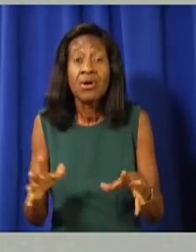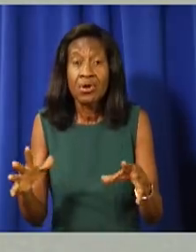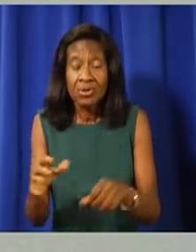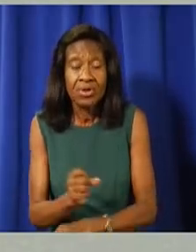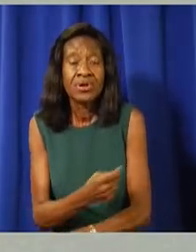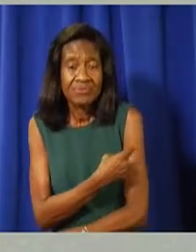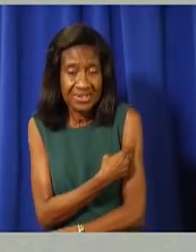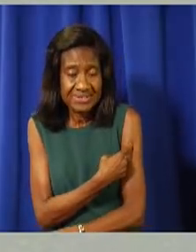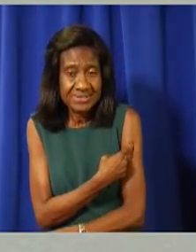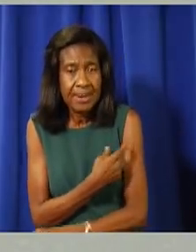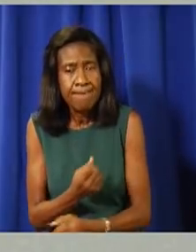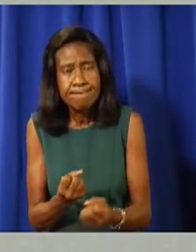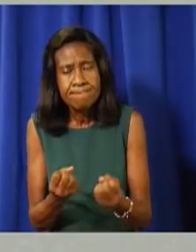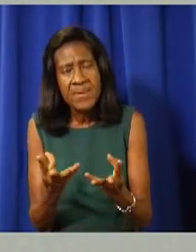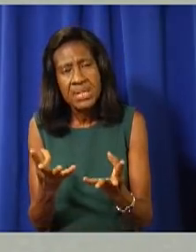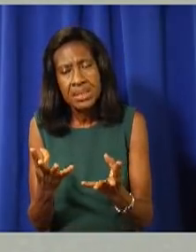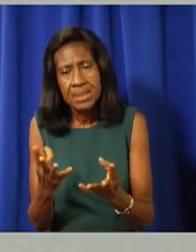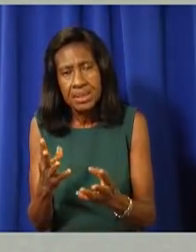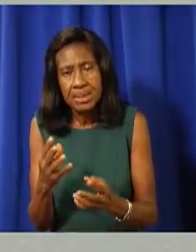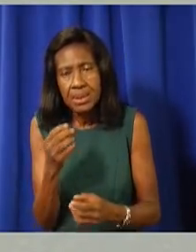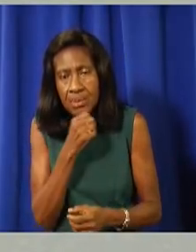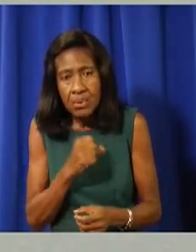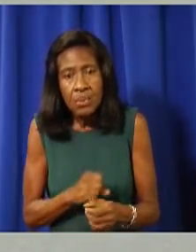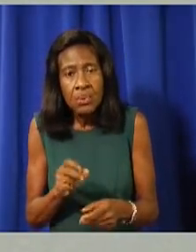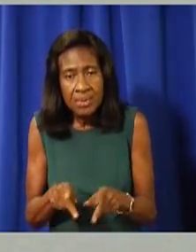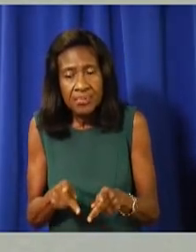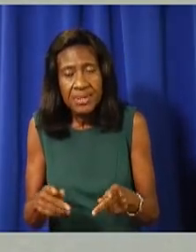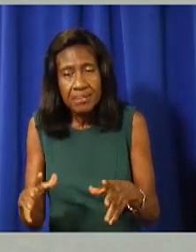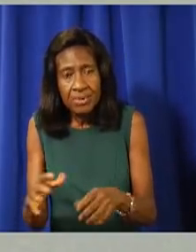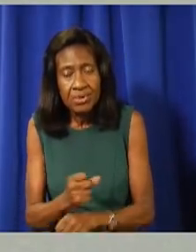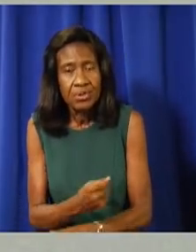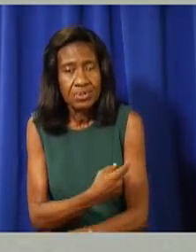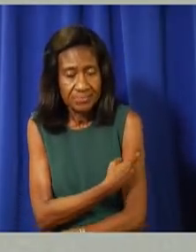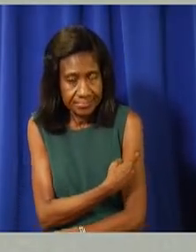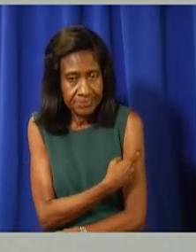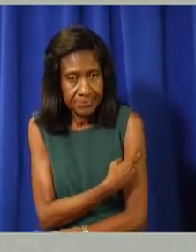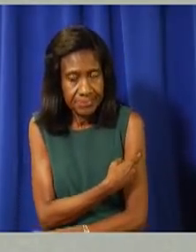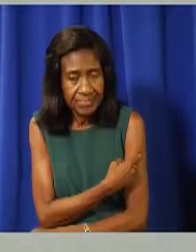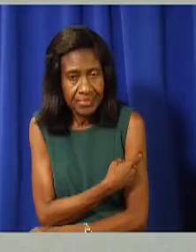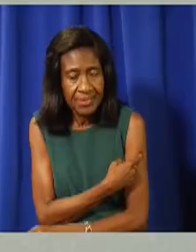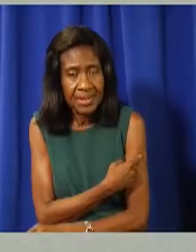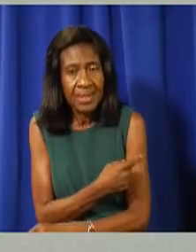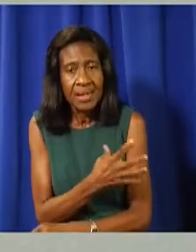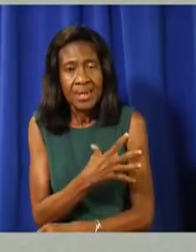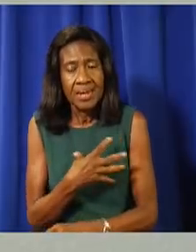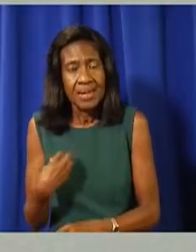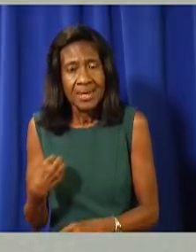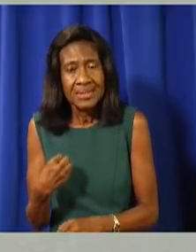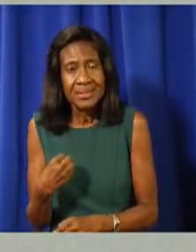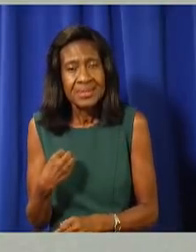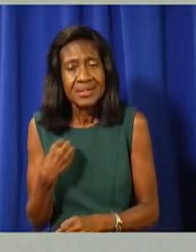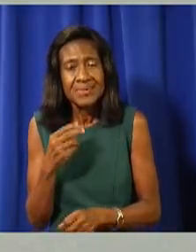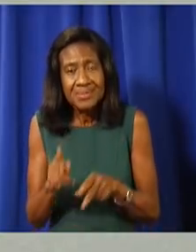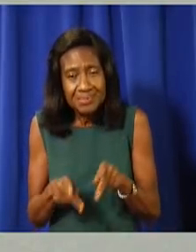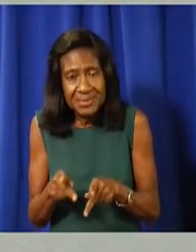We stood together to protect grandpa and grandma, and our people appreciated it. Now